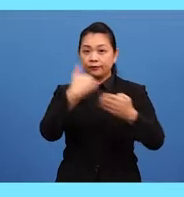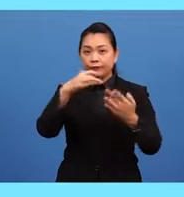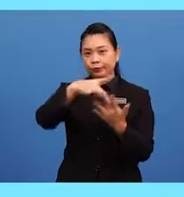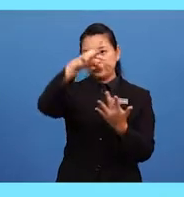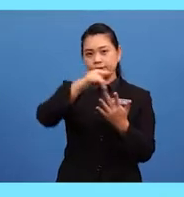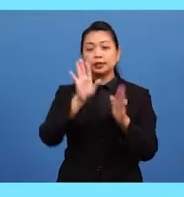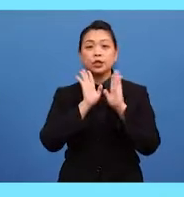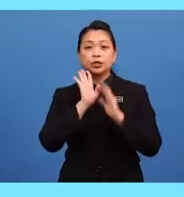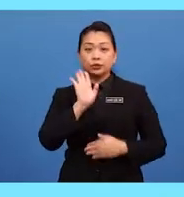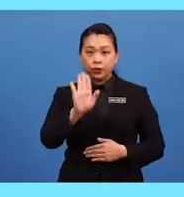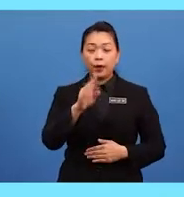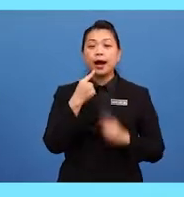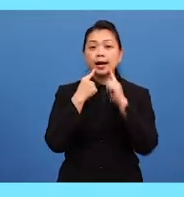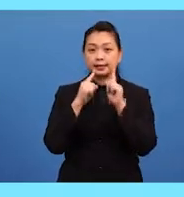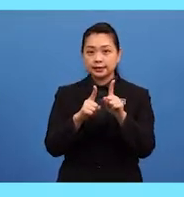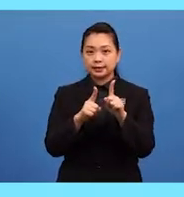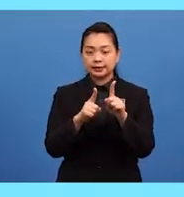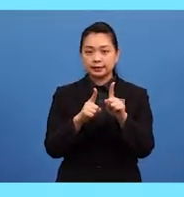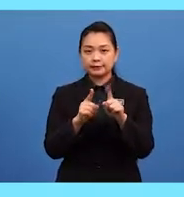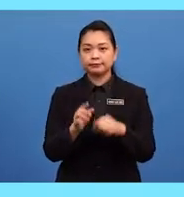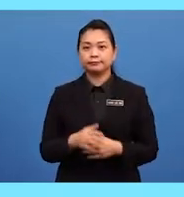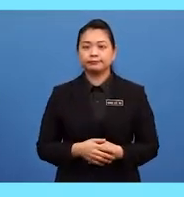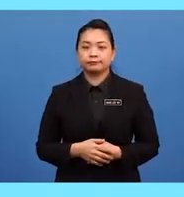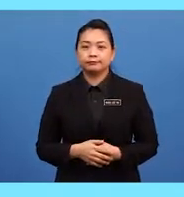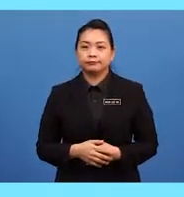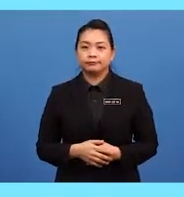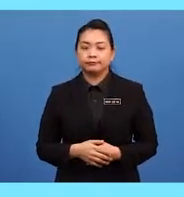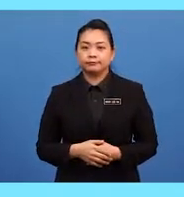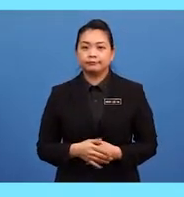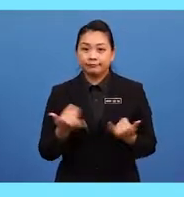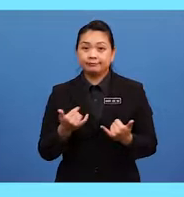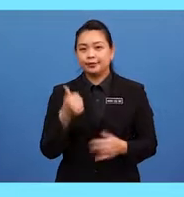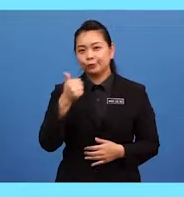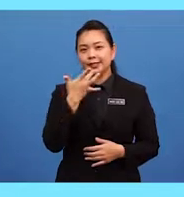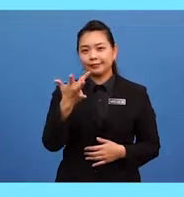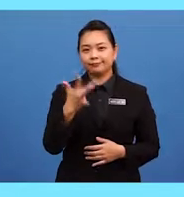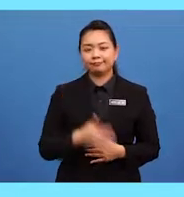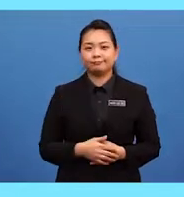May the odds be in your favour. And good luck!